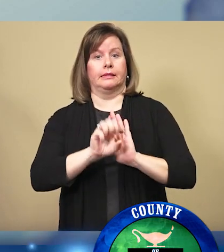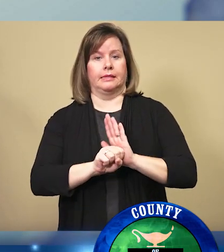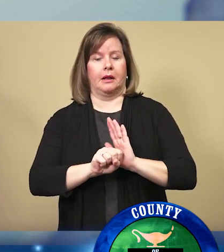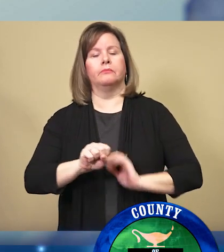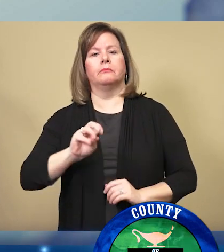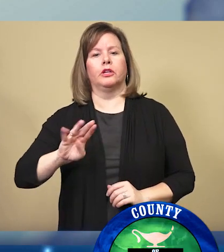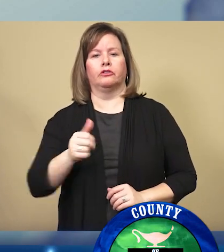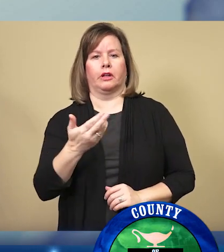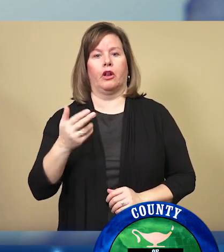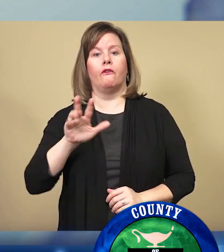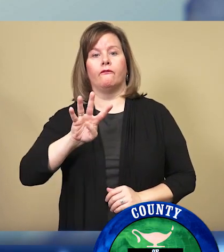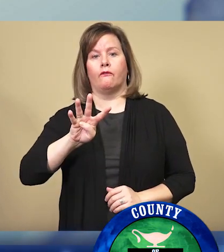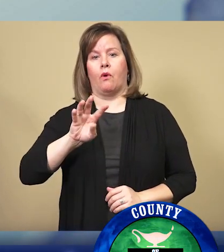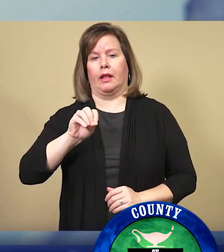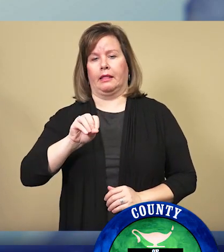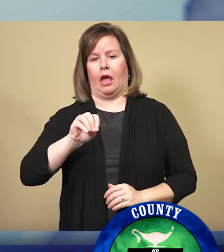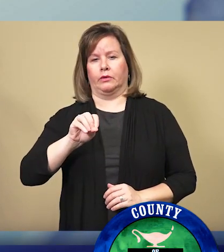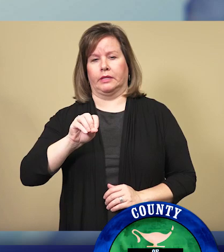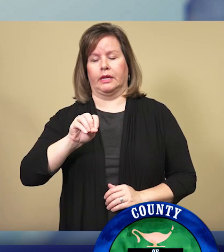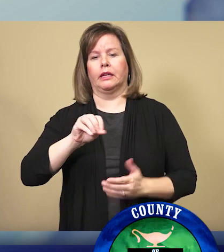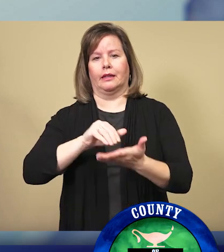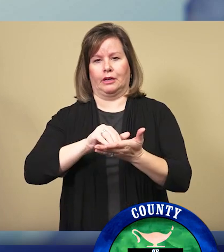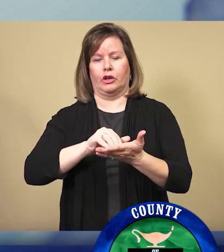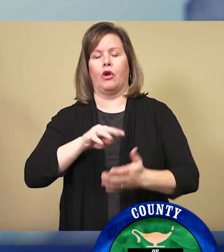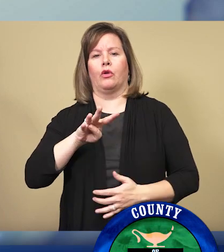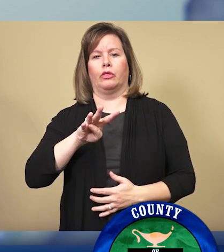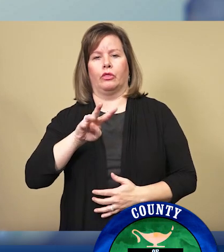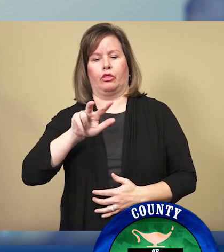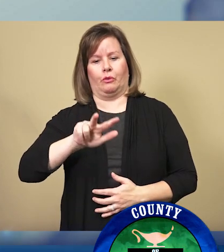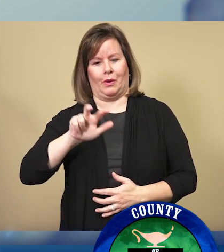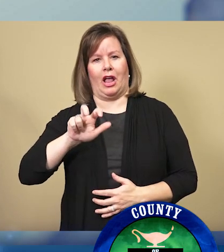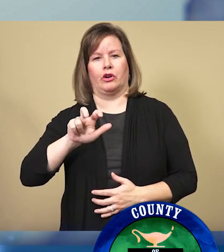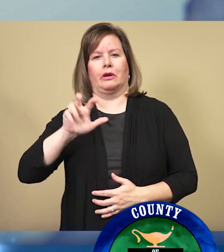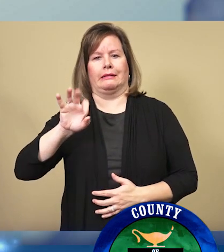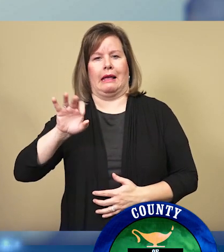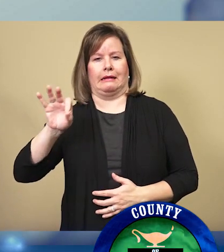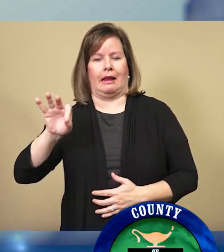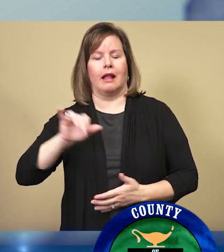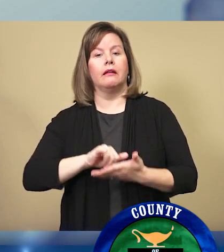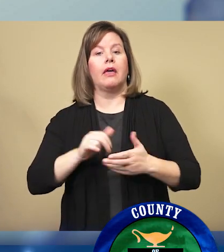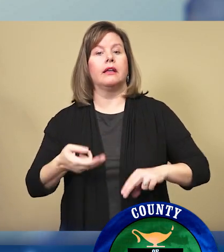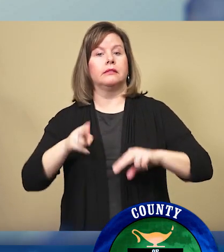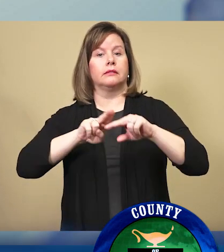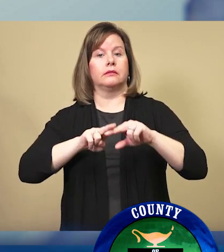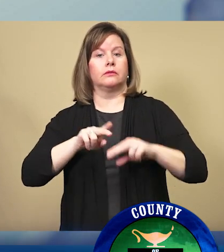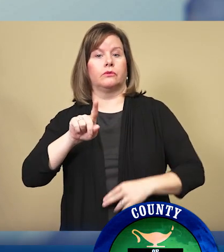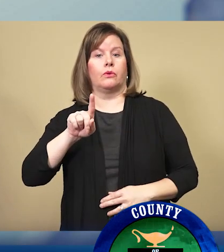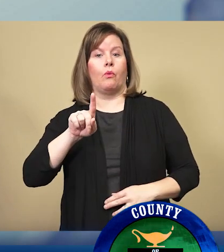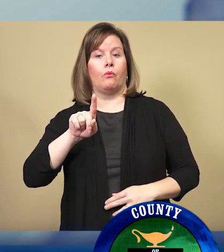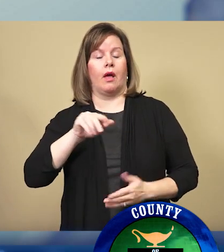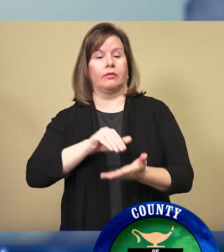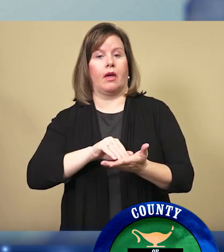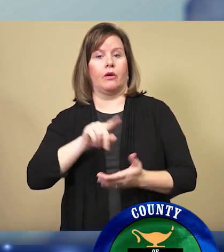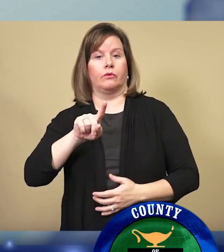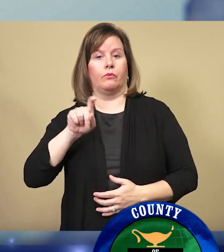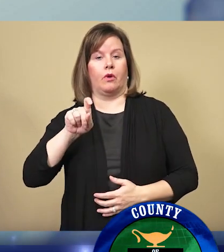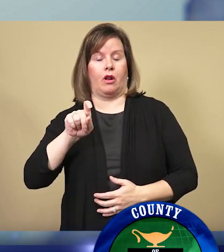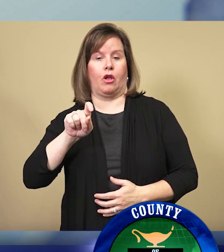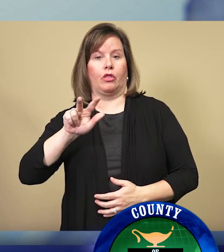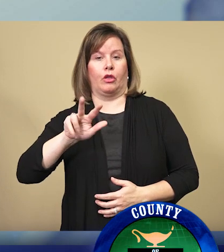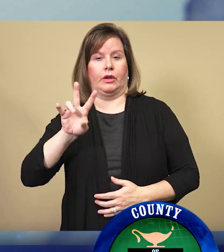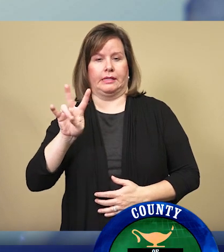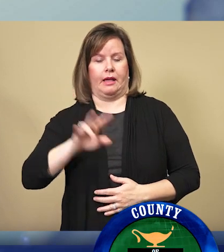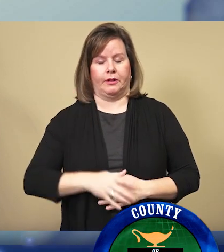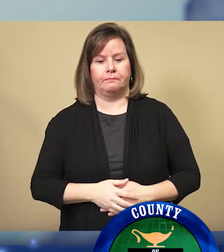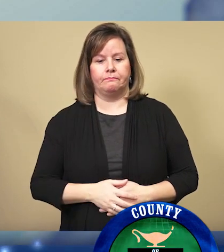,399 cases of COVID-19, which is an increase of 1,137. And the statewide